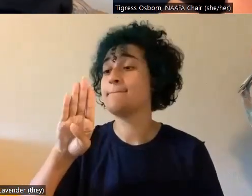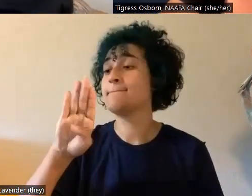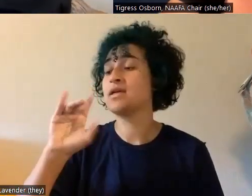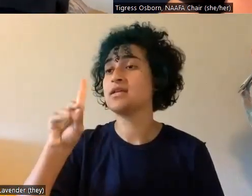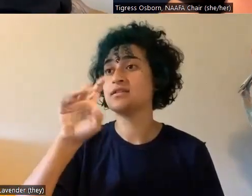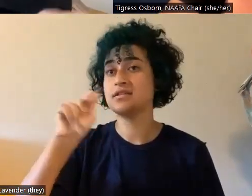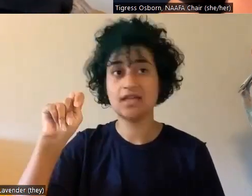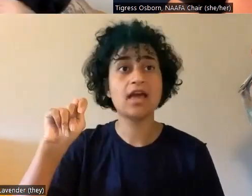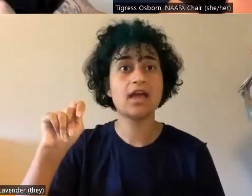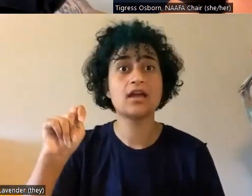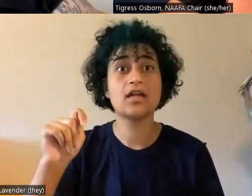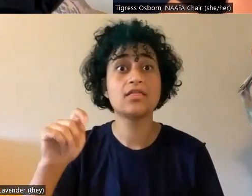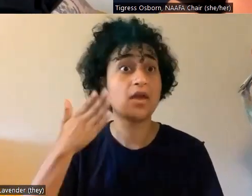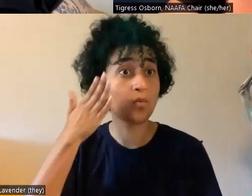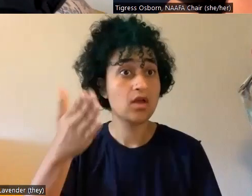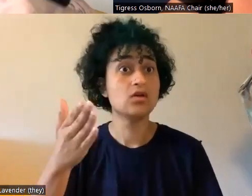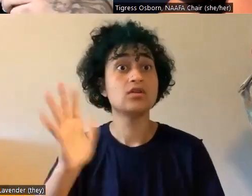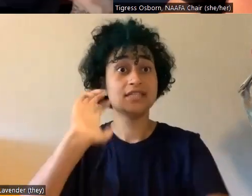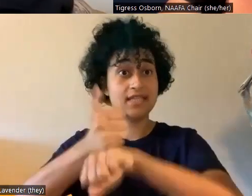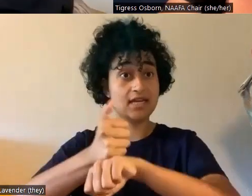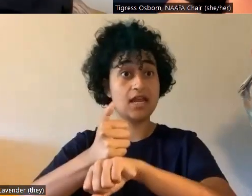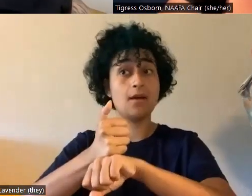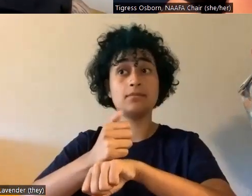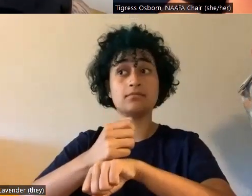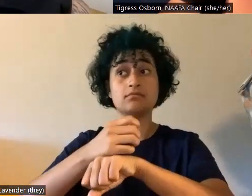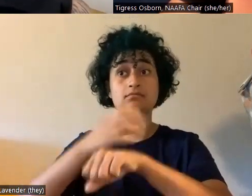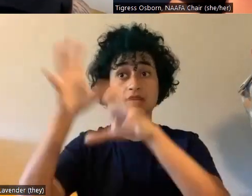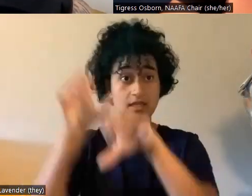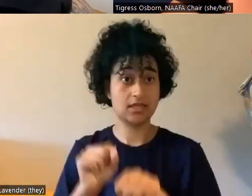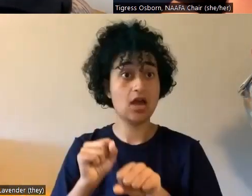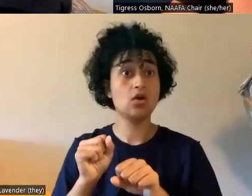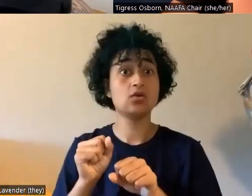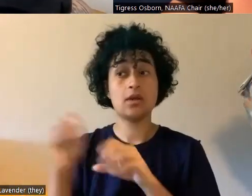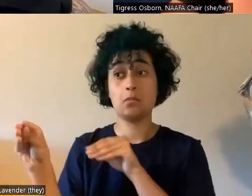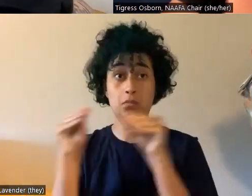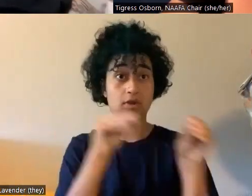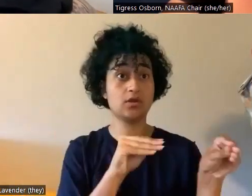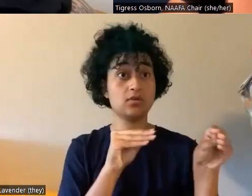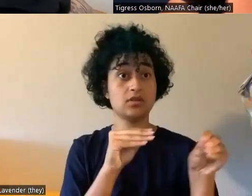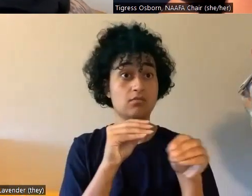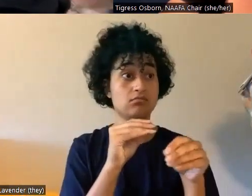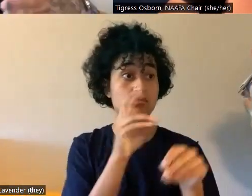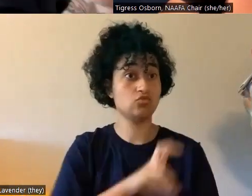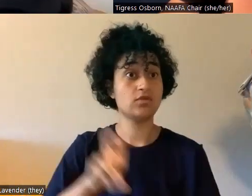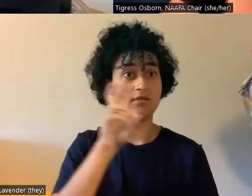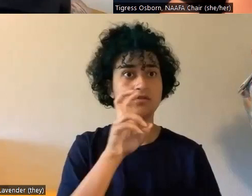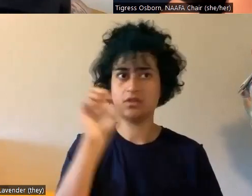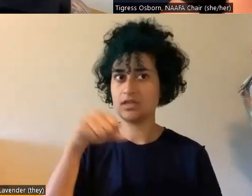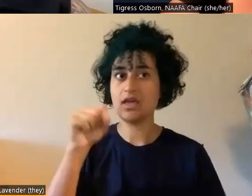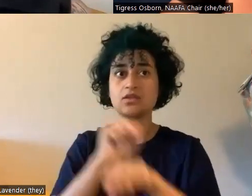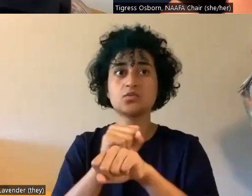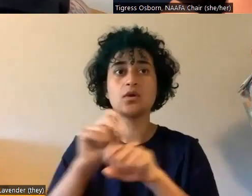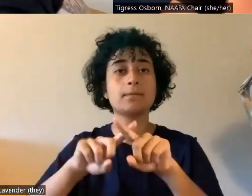the weekend, uninstalling it, bringing it with them. And that's like, yeah, that's some work, but you're not going to have any